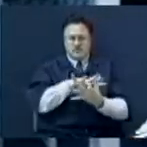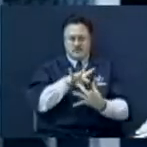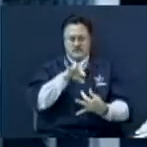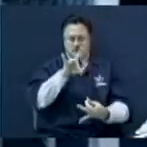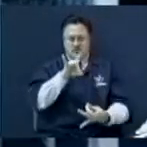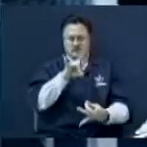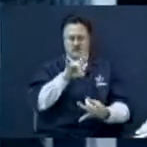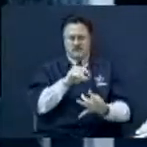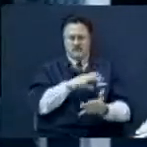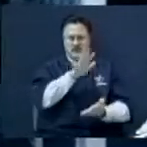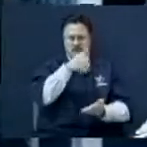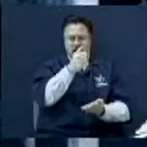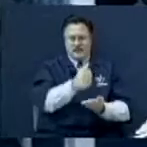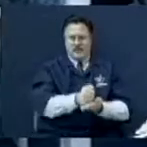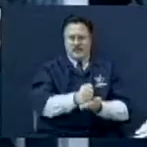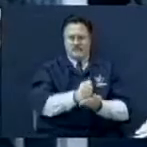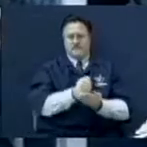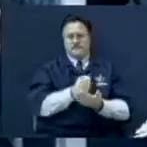Amen.